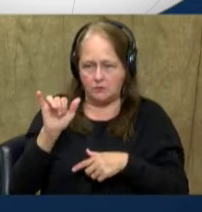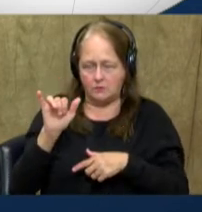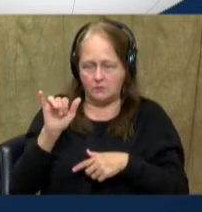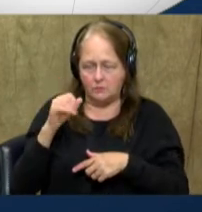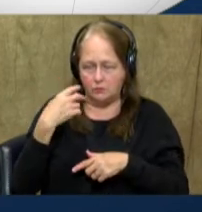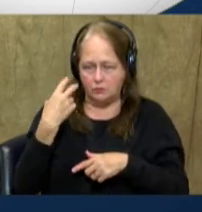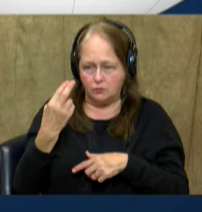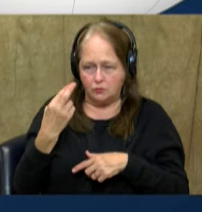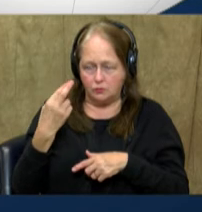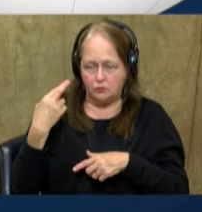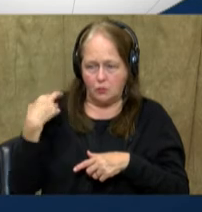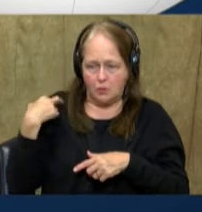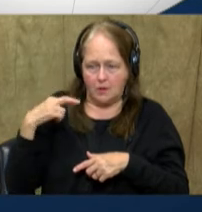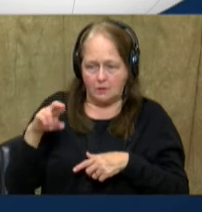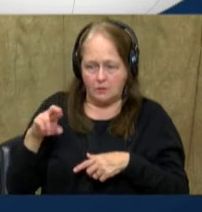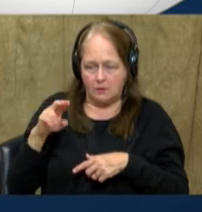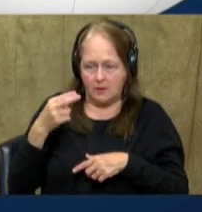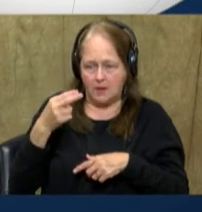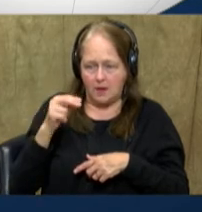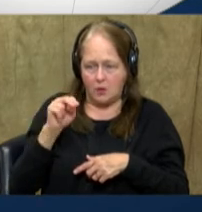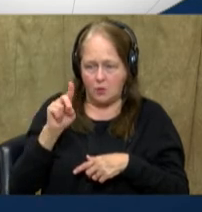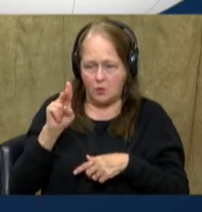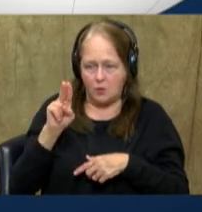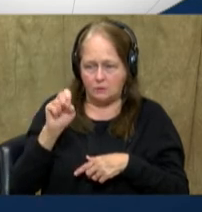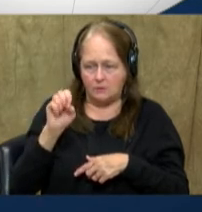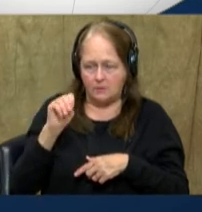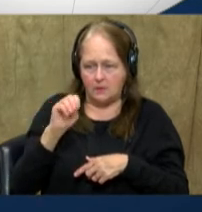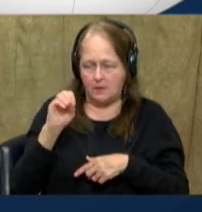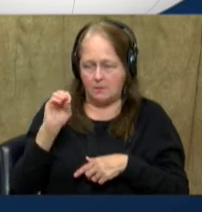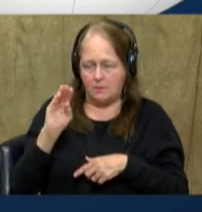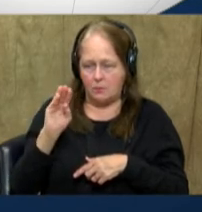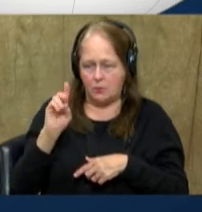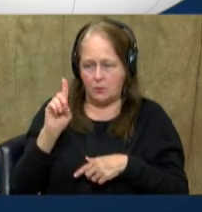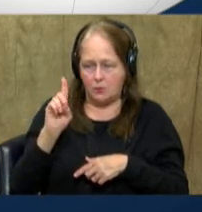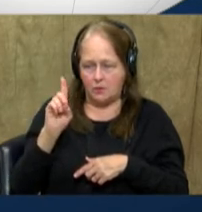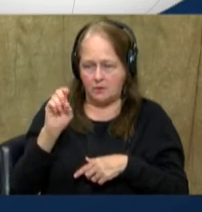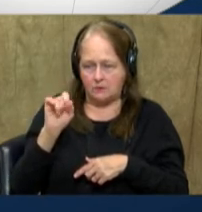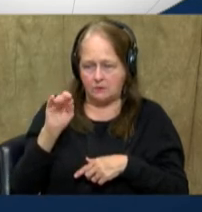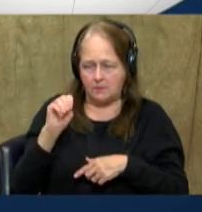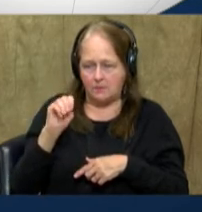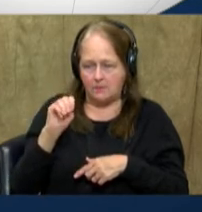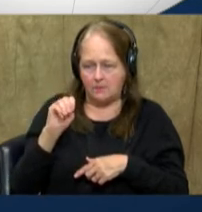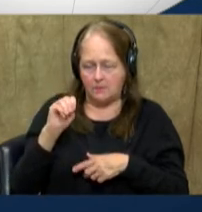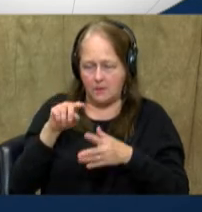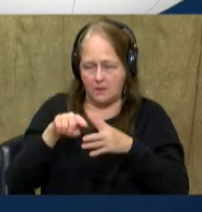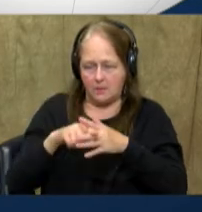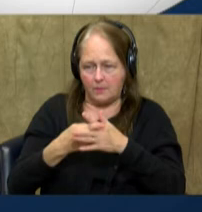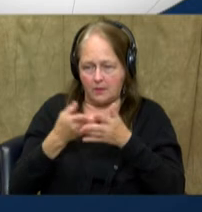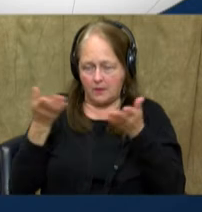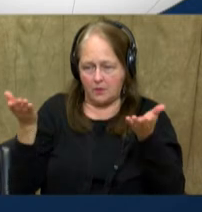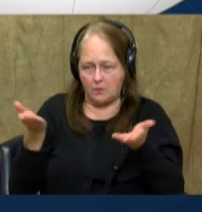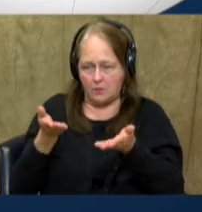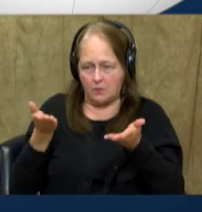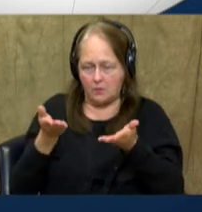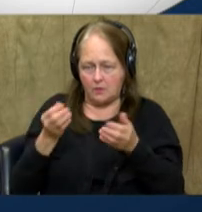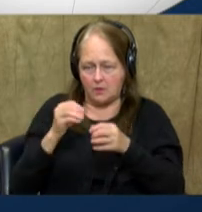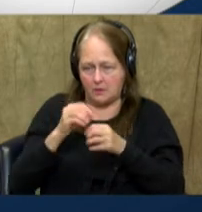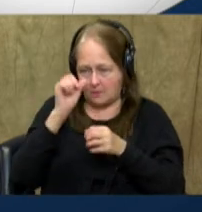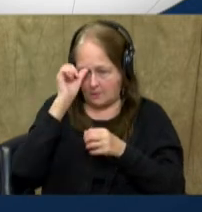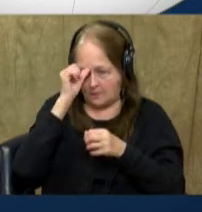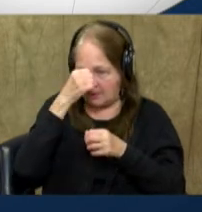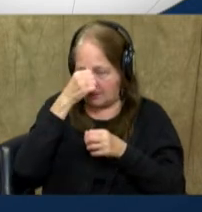religions started here, Hinduism and Buddhism. The majority of those living in India are